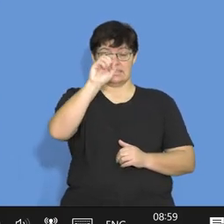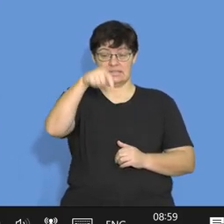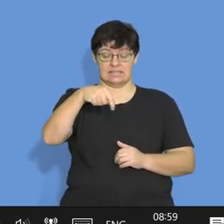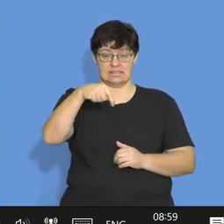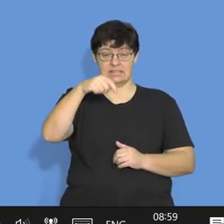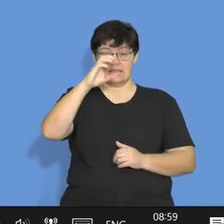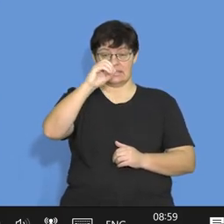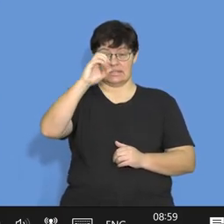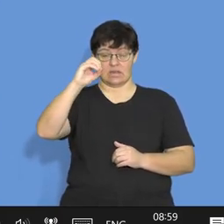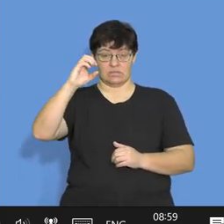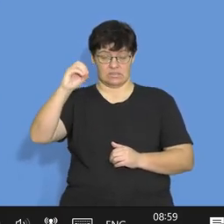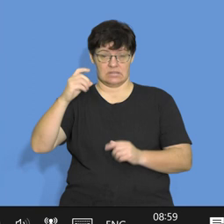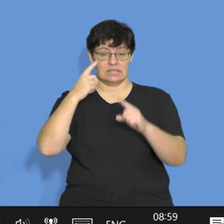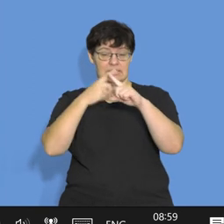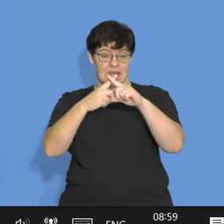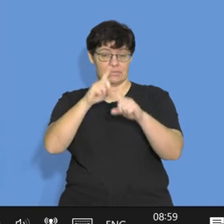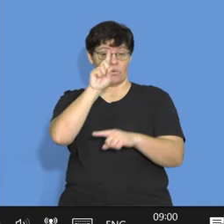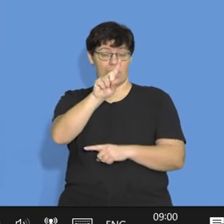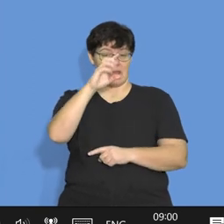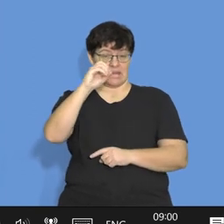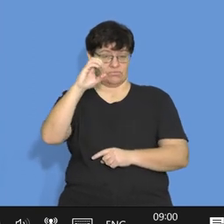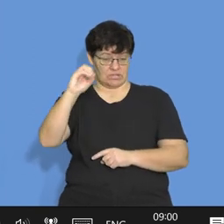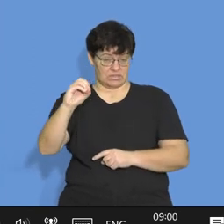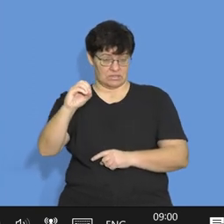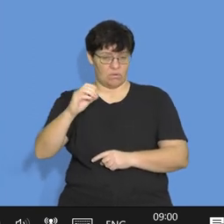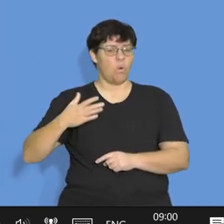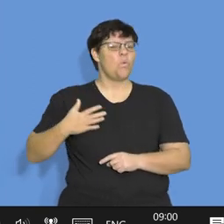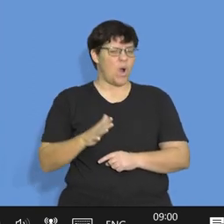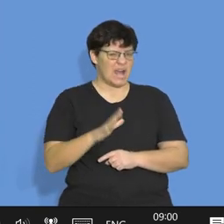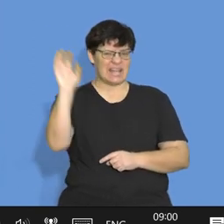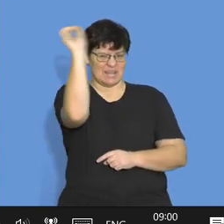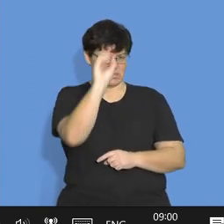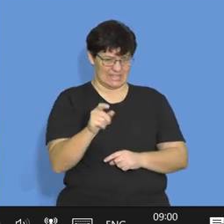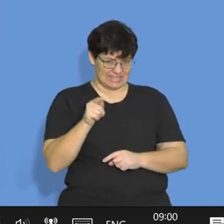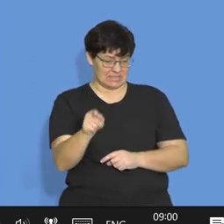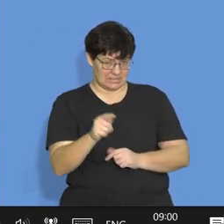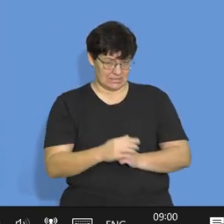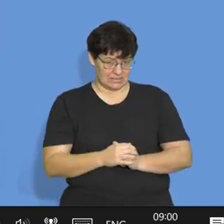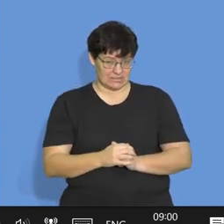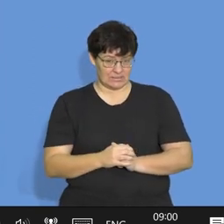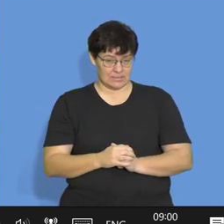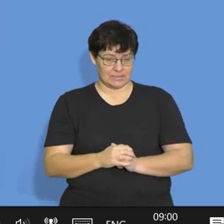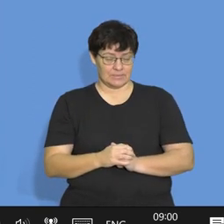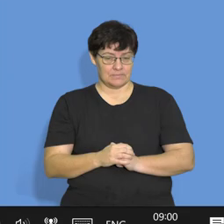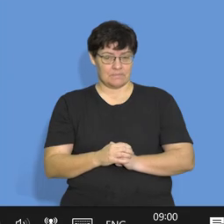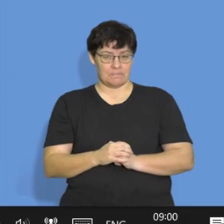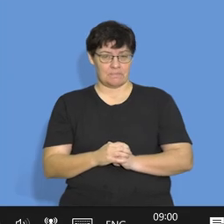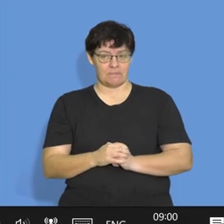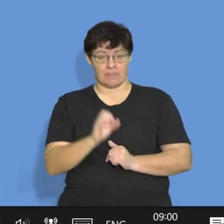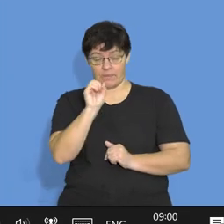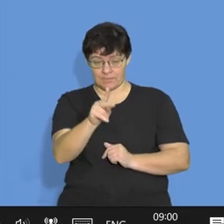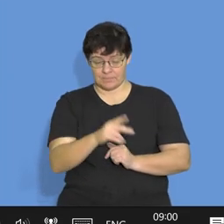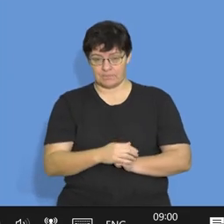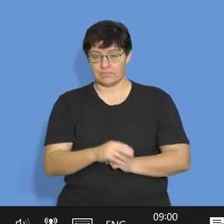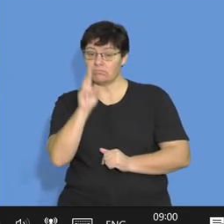100 because I want to express this as a percentage, right? So